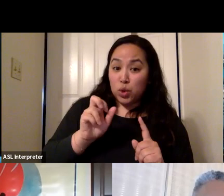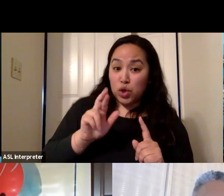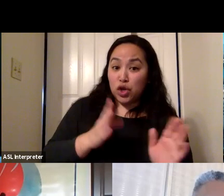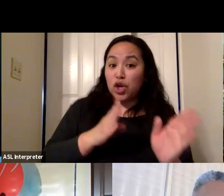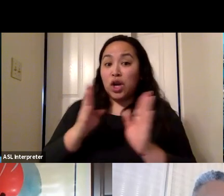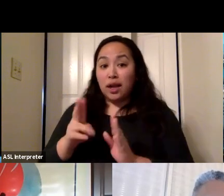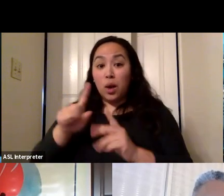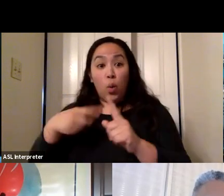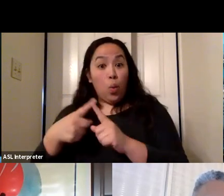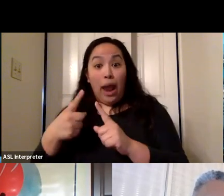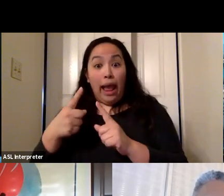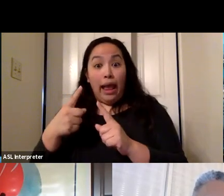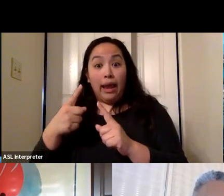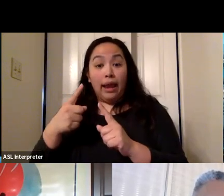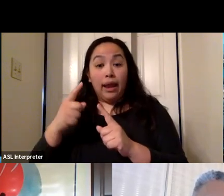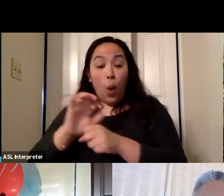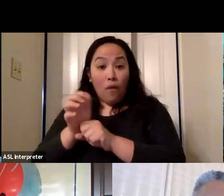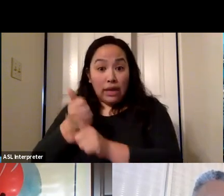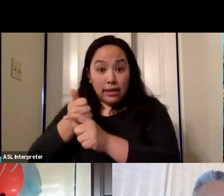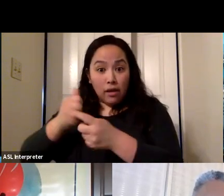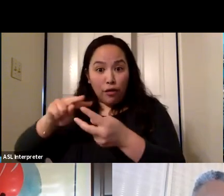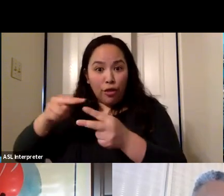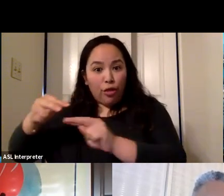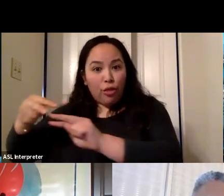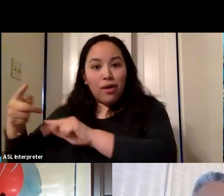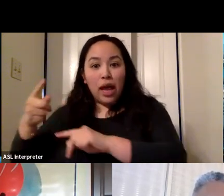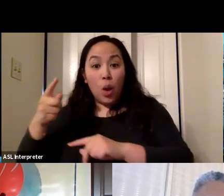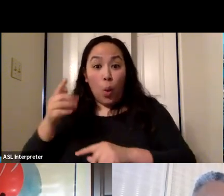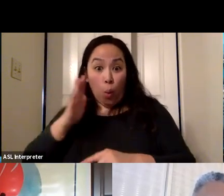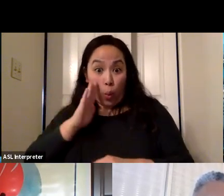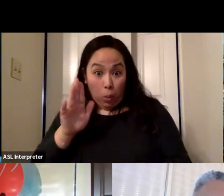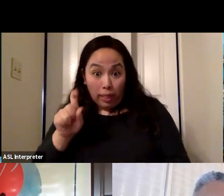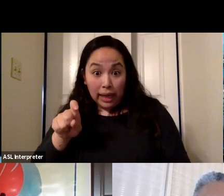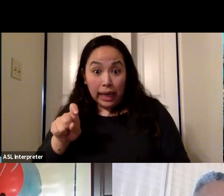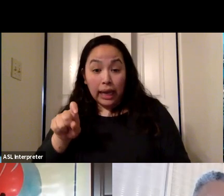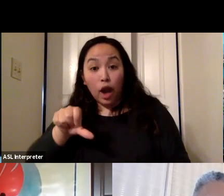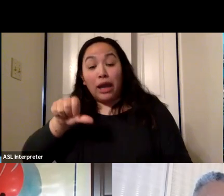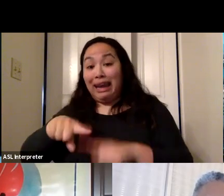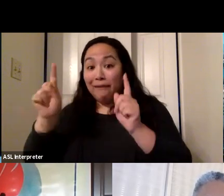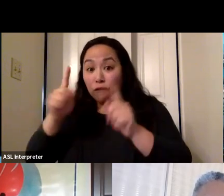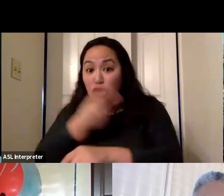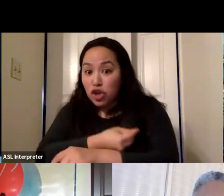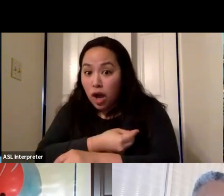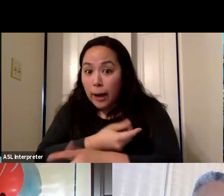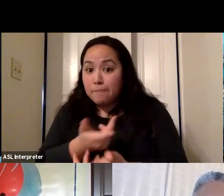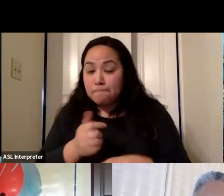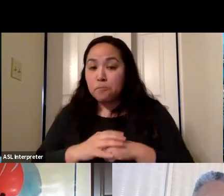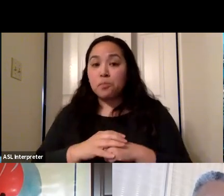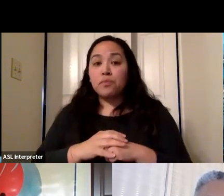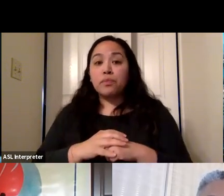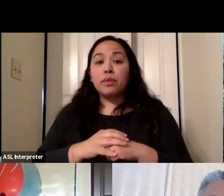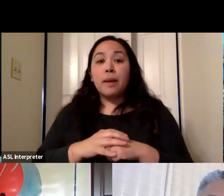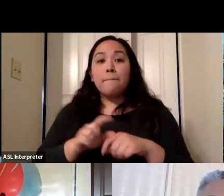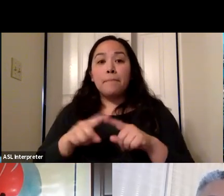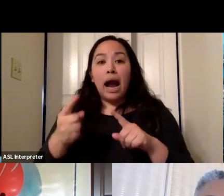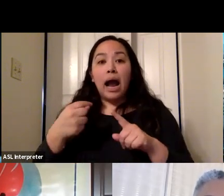vaccine. And so I think, you know, really the hope and the thought at this point is that we'll know in time to make that recommendation and to make